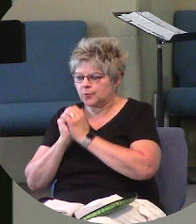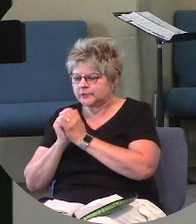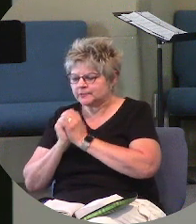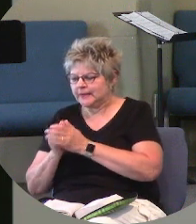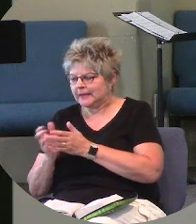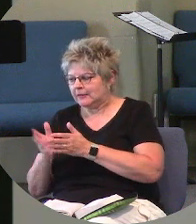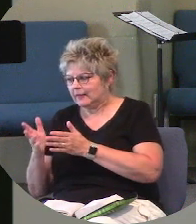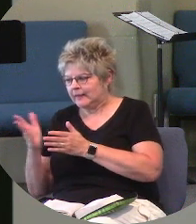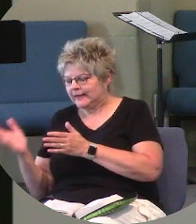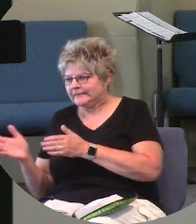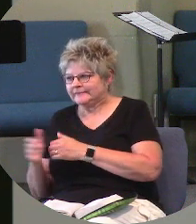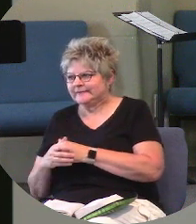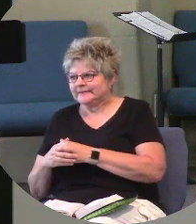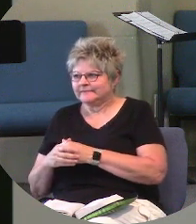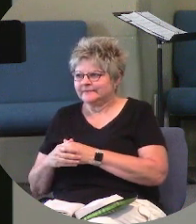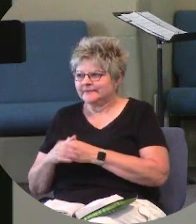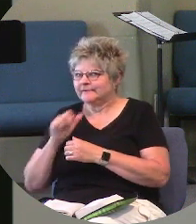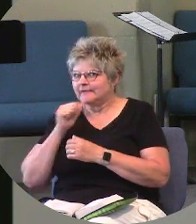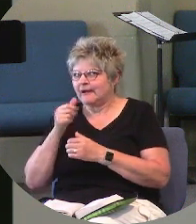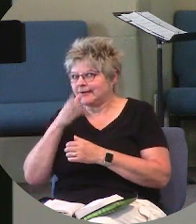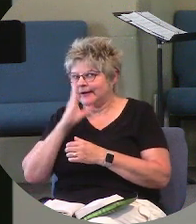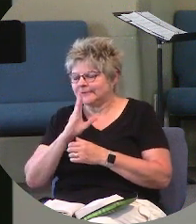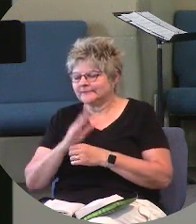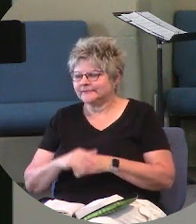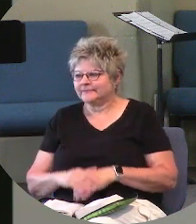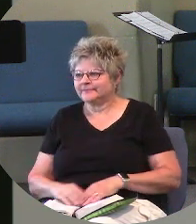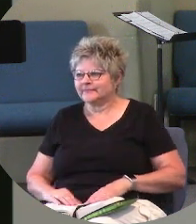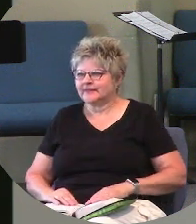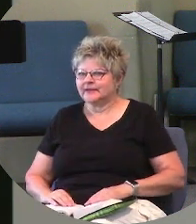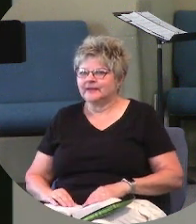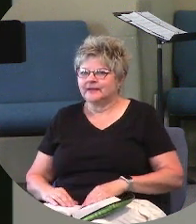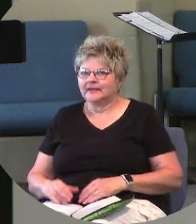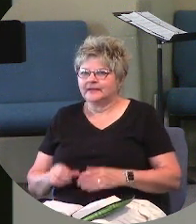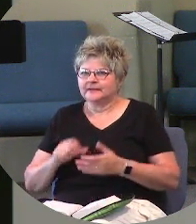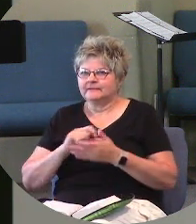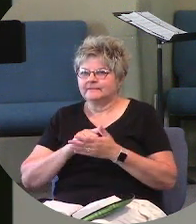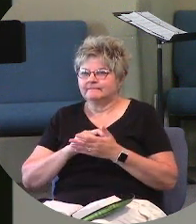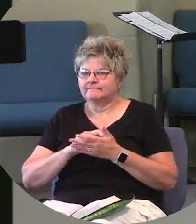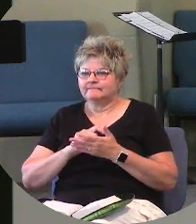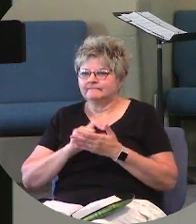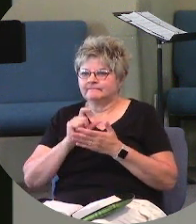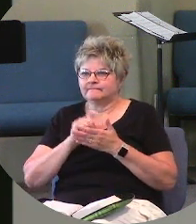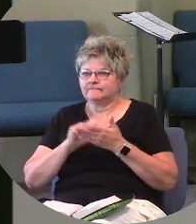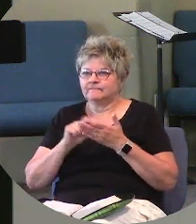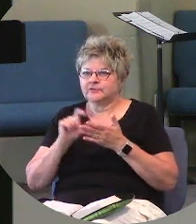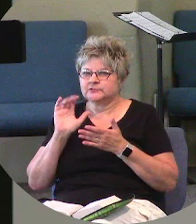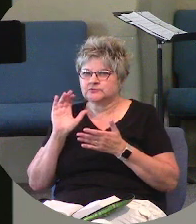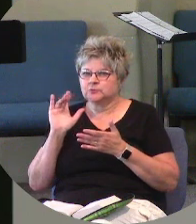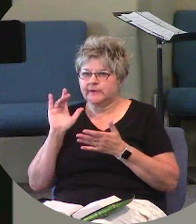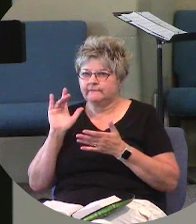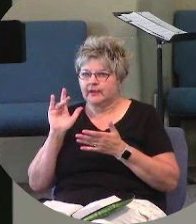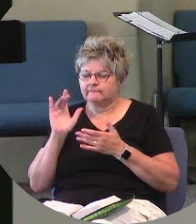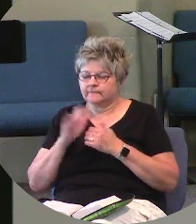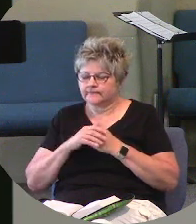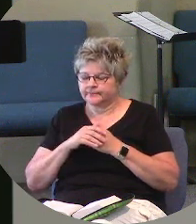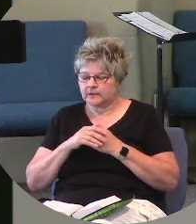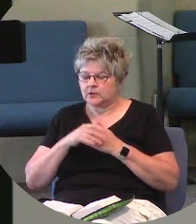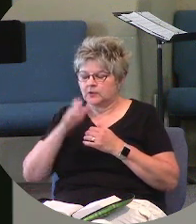supplanting God. And then we'll carry on to verse 25. The woman said to Him,